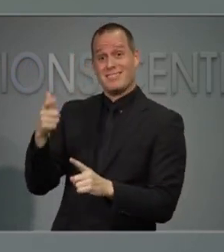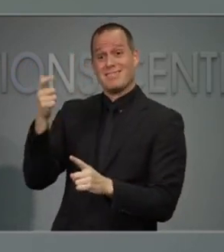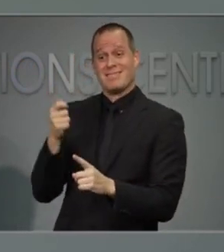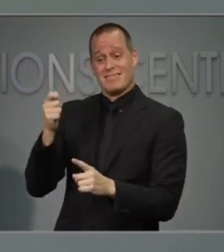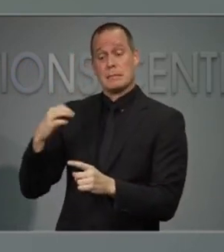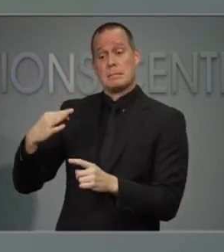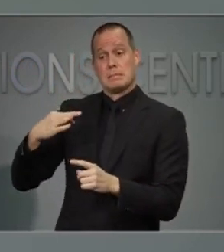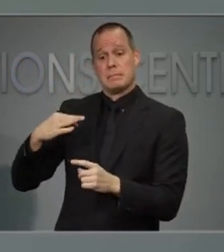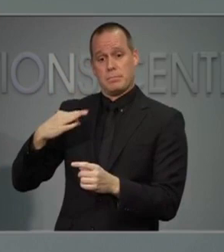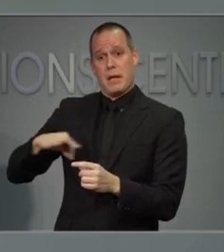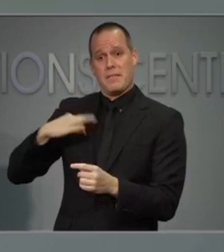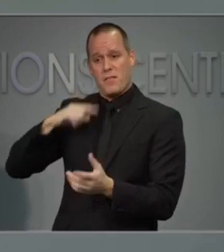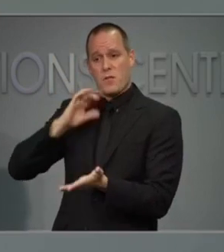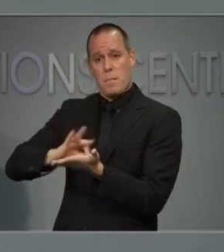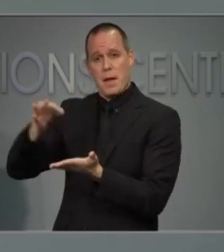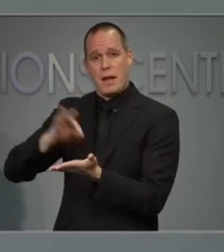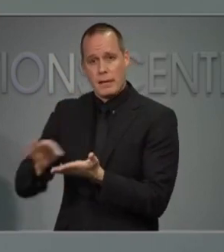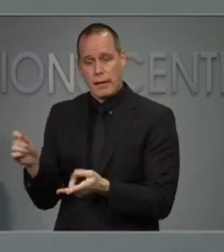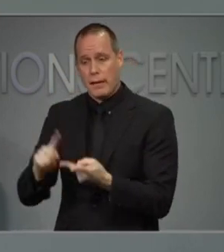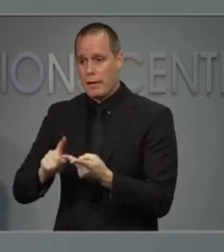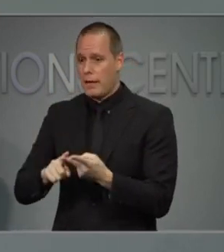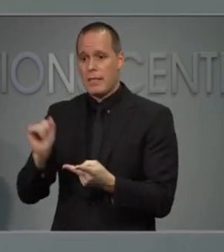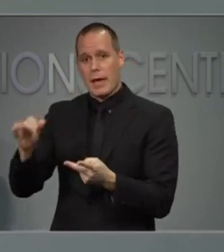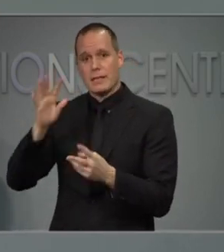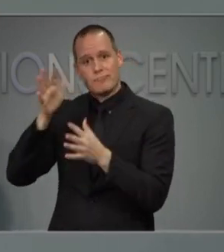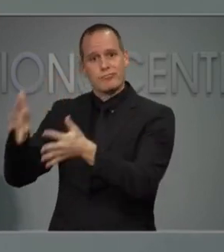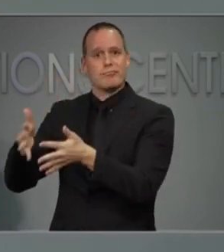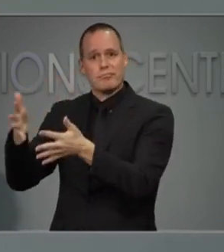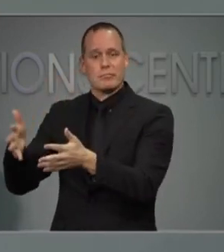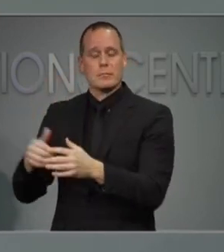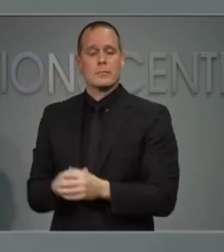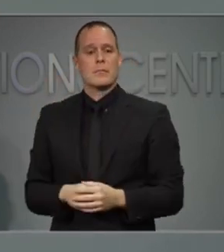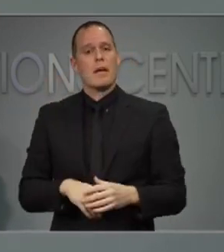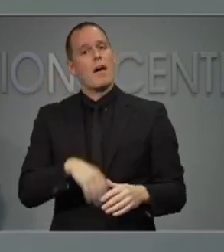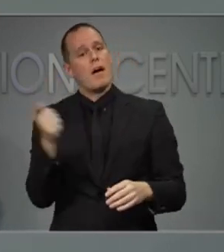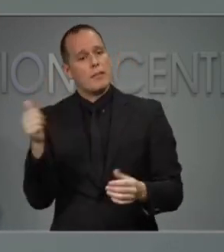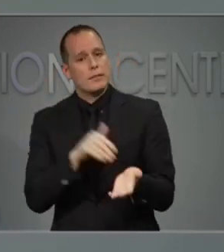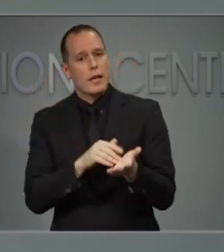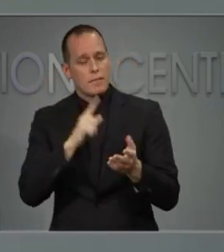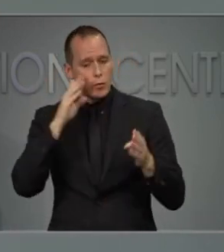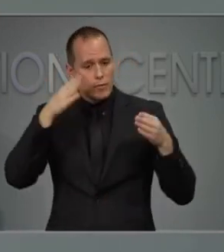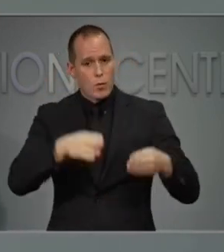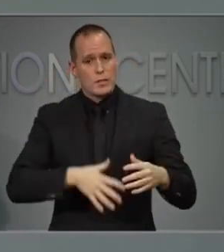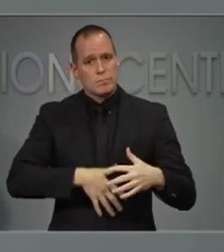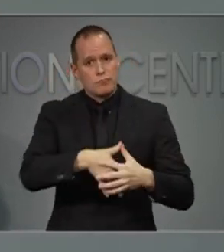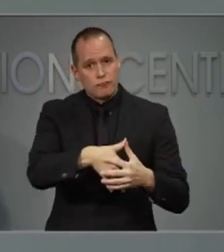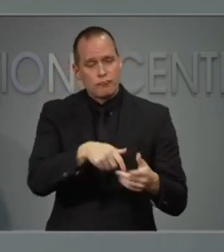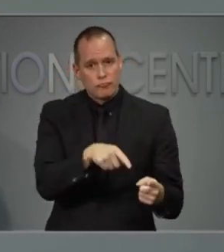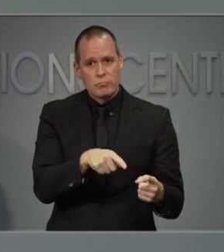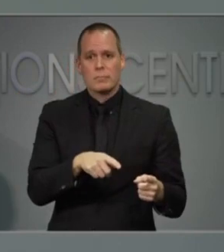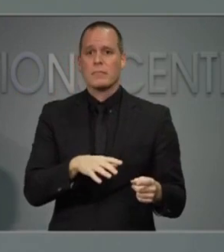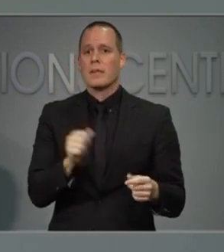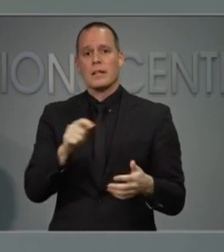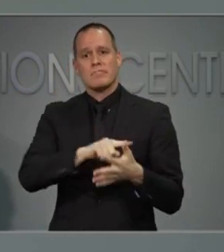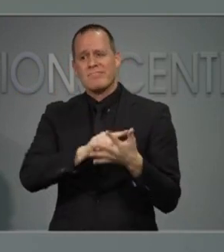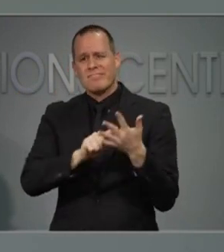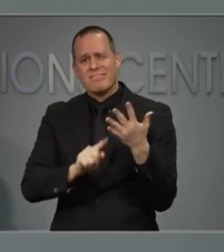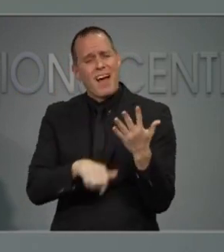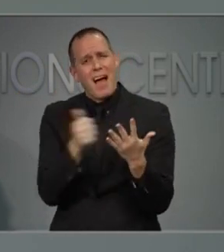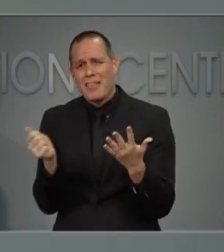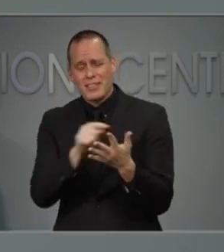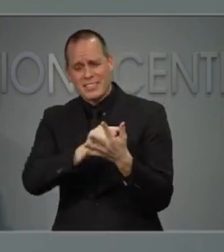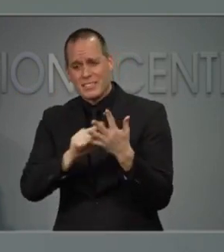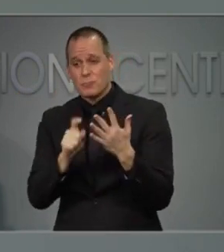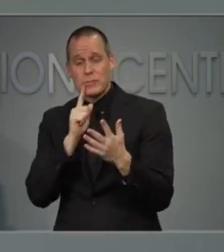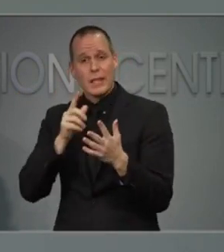There are obstetricians who deliver babies across the state. And there are behavioral health providers. And these ongoing